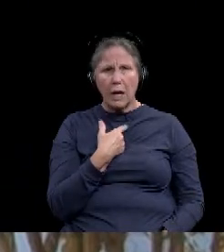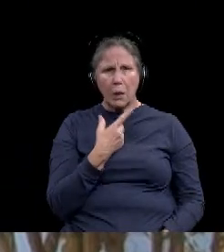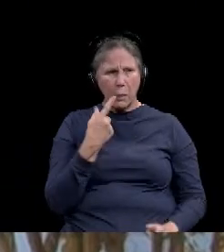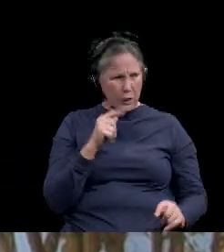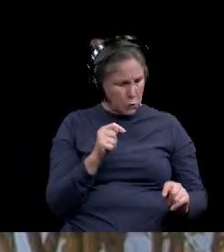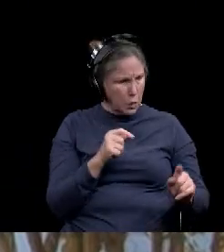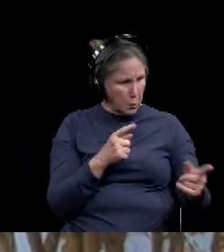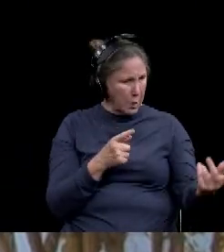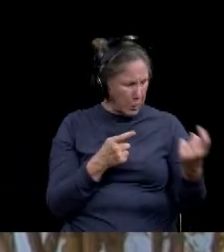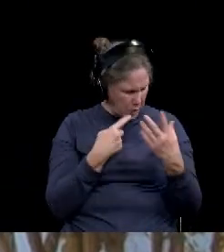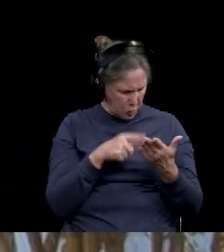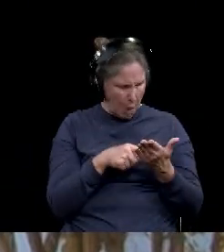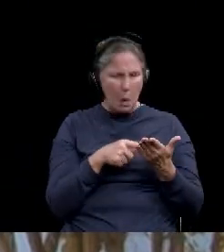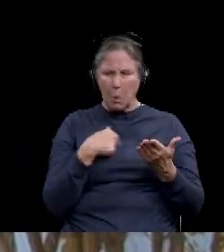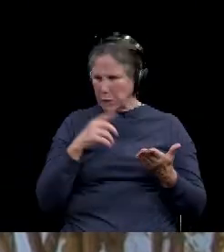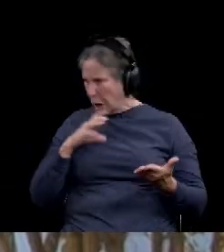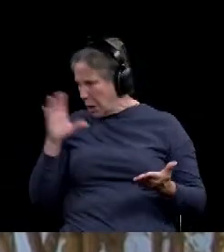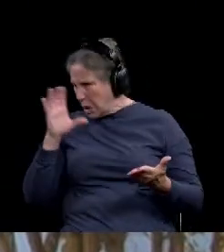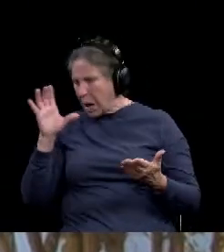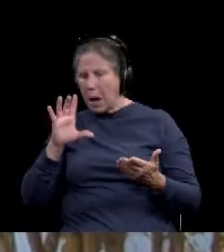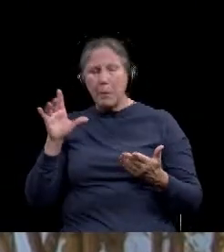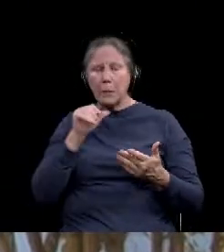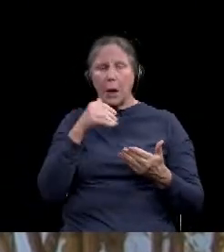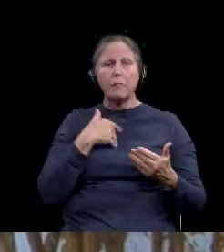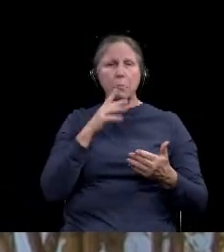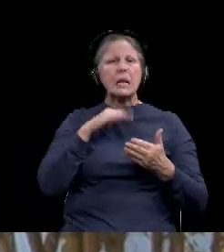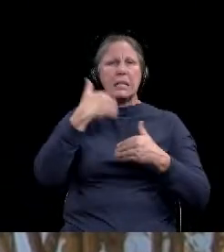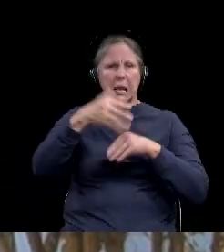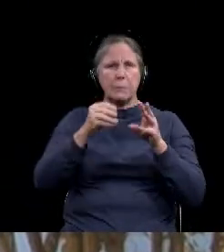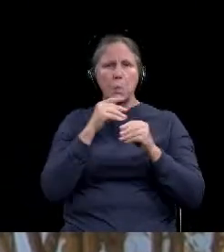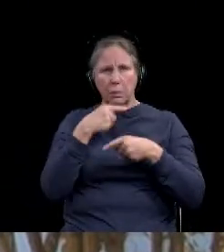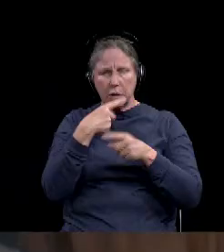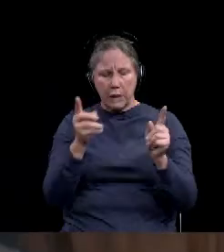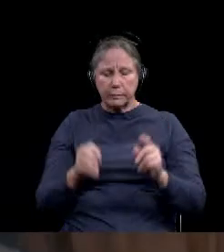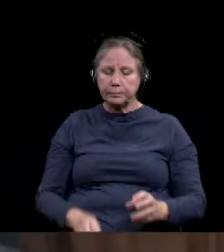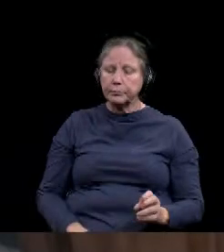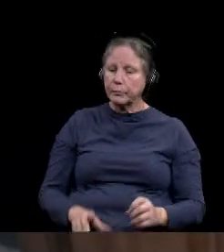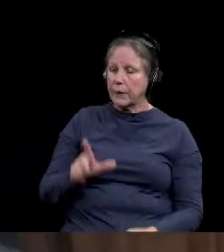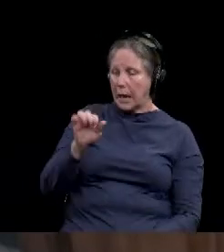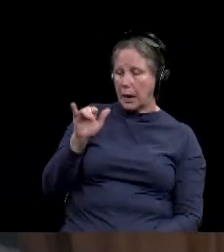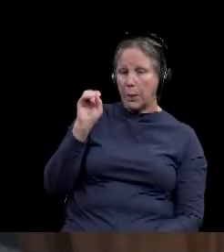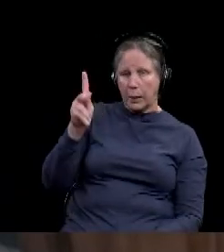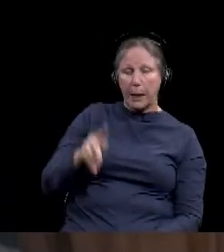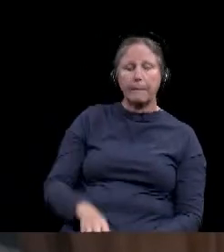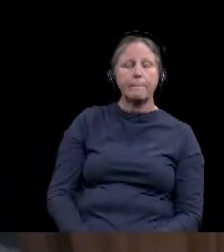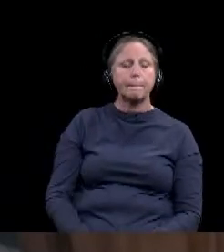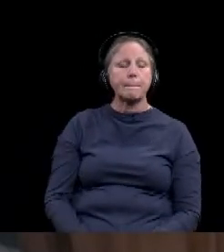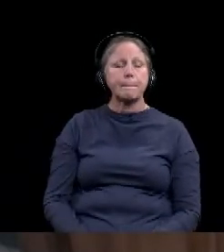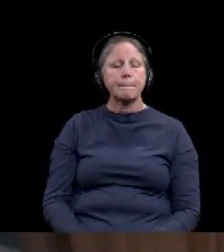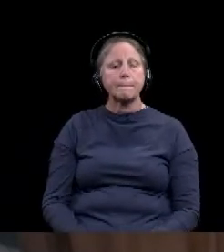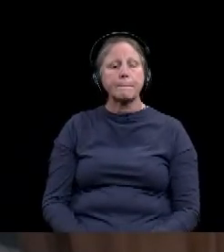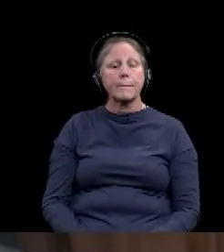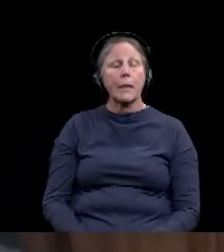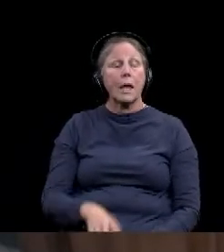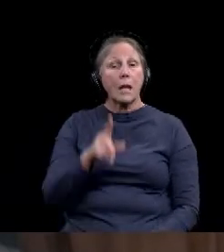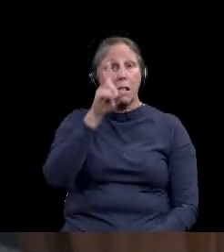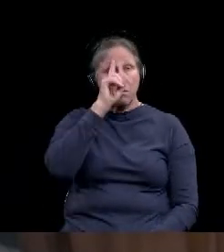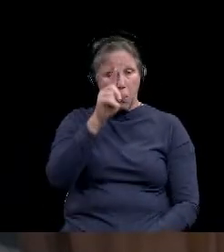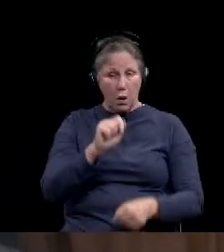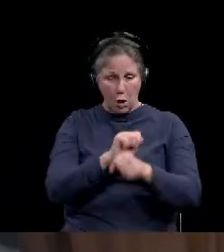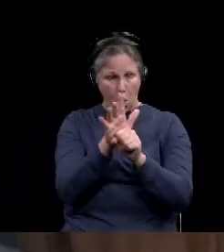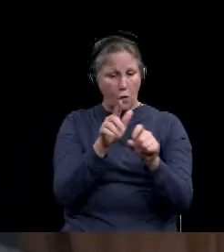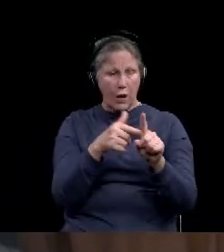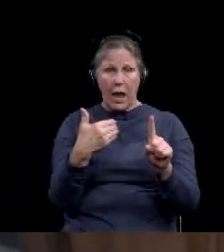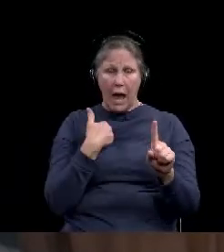morning and couldn't get it yet, but we will try to get that information by the next press conference. Okay. What are some new strategies for treating COVID-19